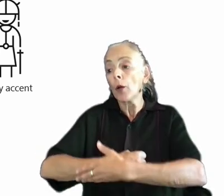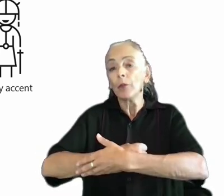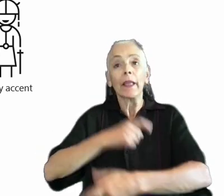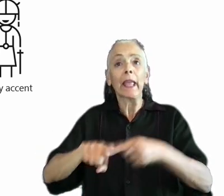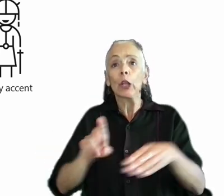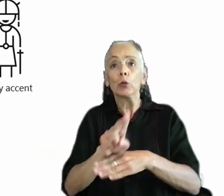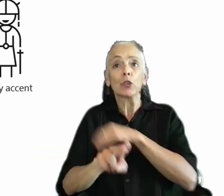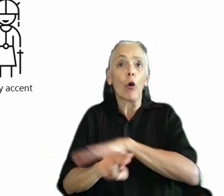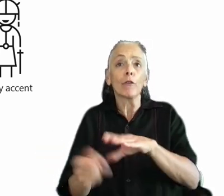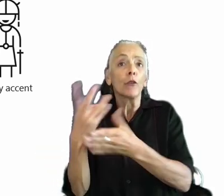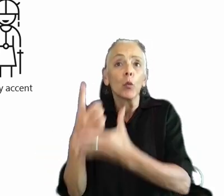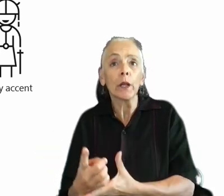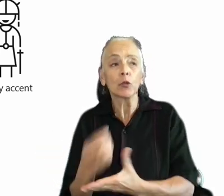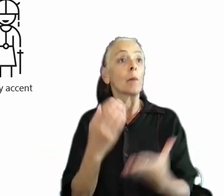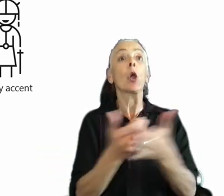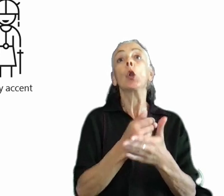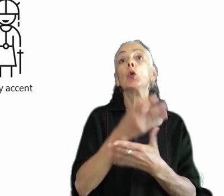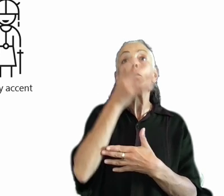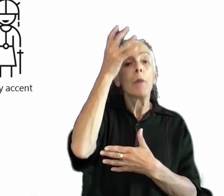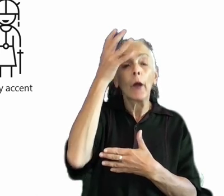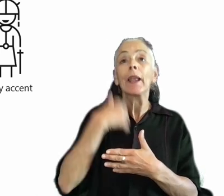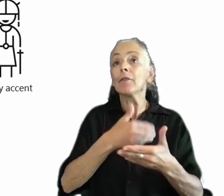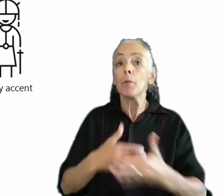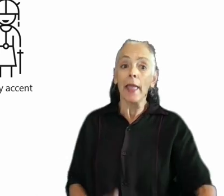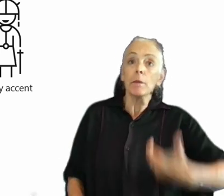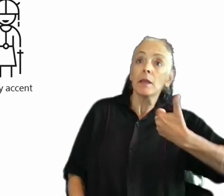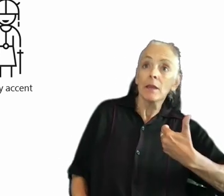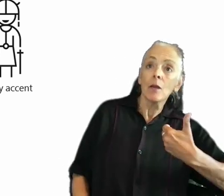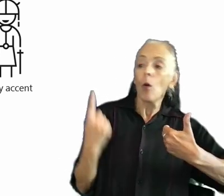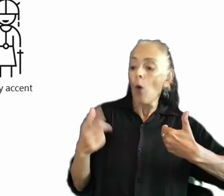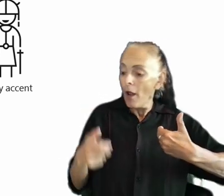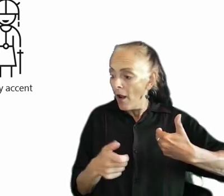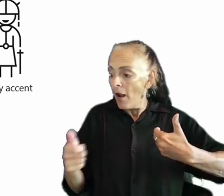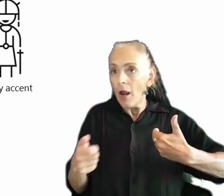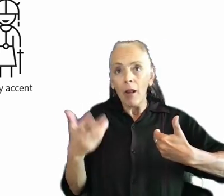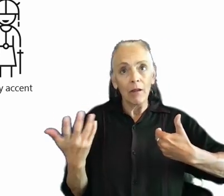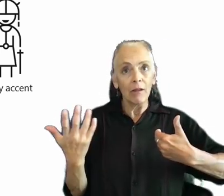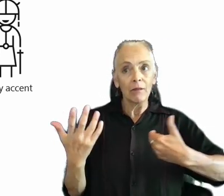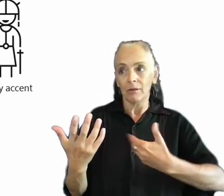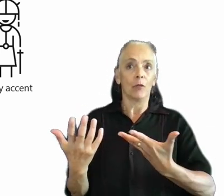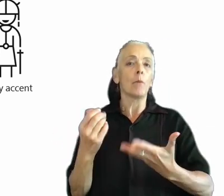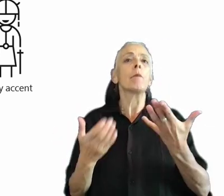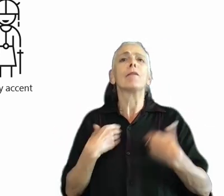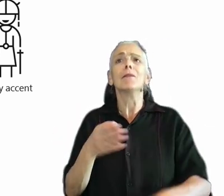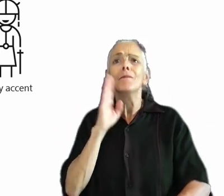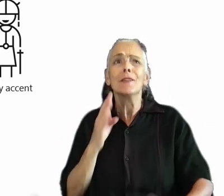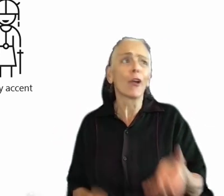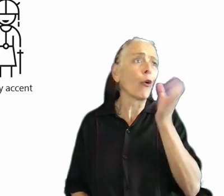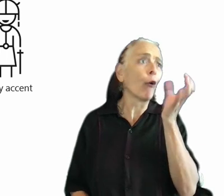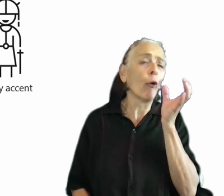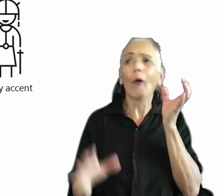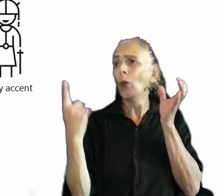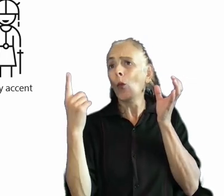Or you might be a new parent carrying a baby and can only use one of your limbs. Or maybe you're holding a beer or even your groceries, right?